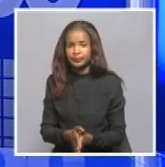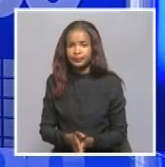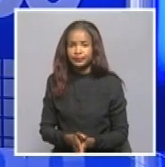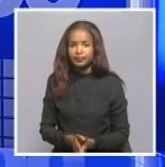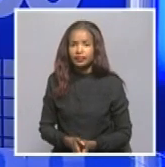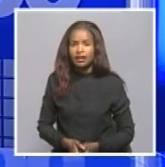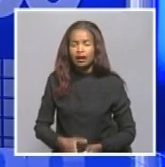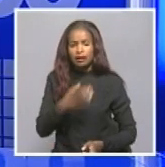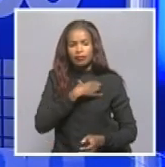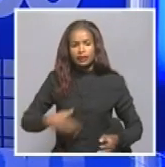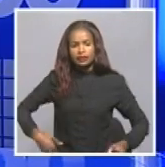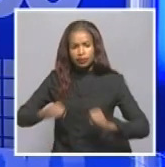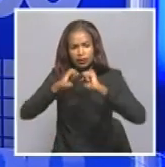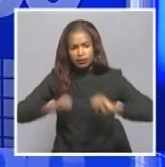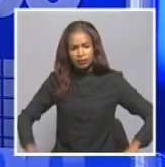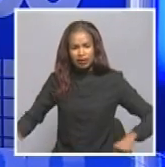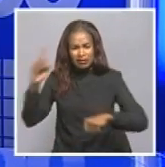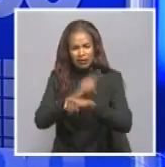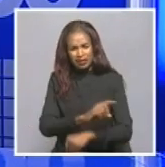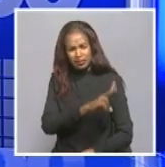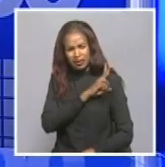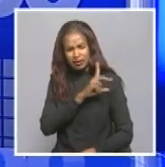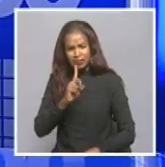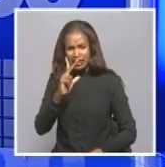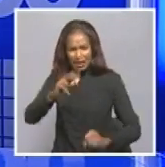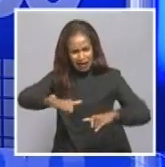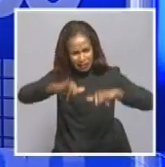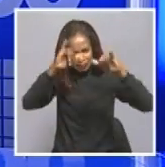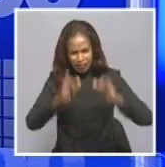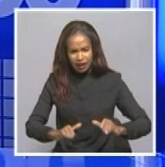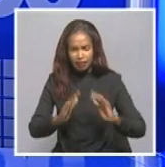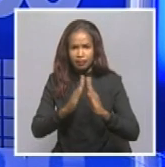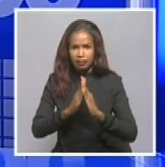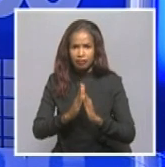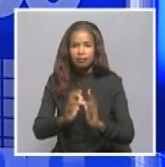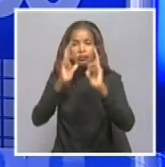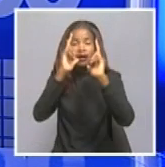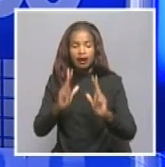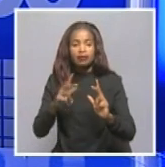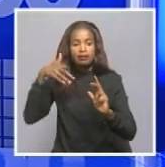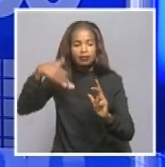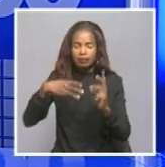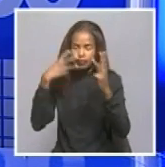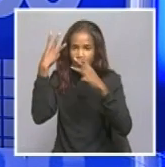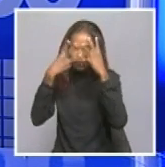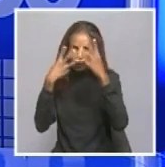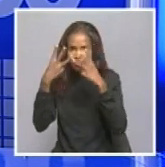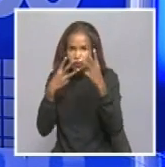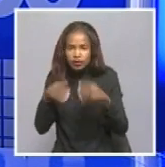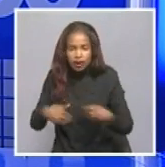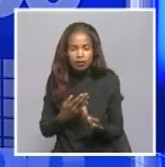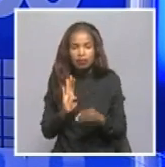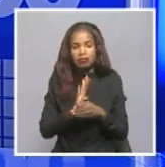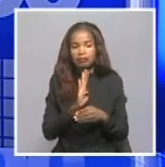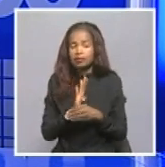Since the declaration of the state of emergency and the 21-day lockdown, many Namibians seem to be worried about their livelihoods, and rightfully